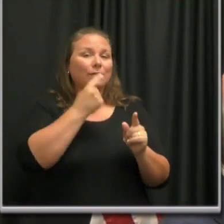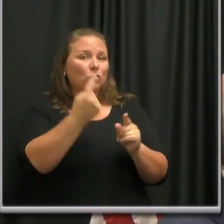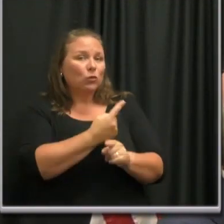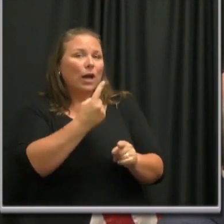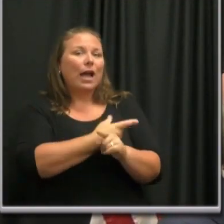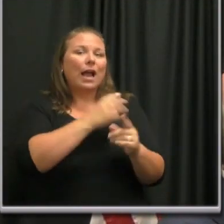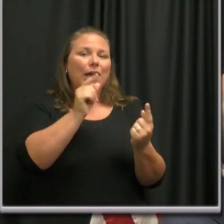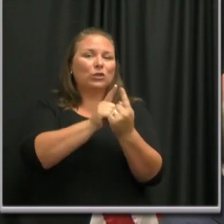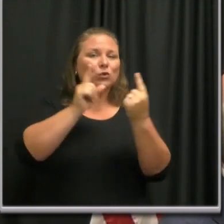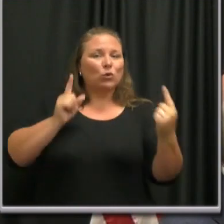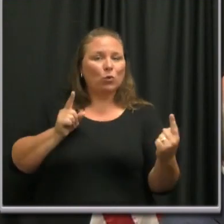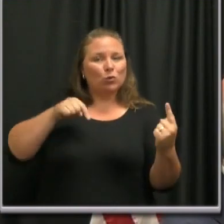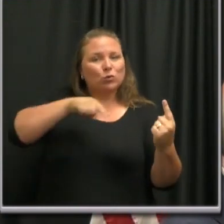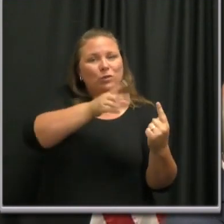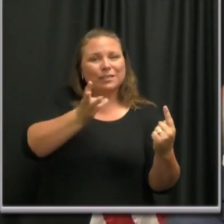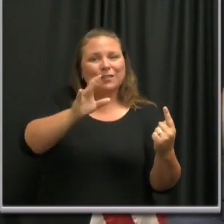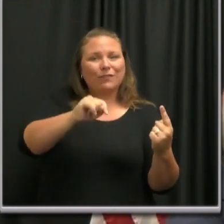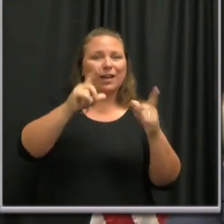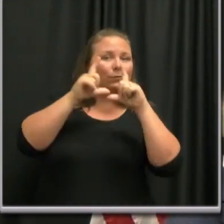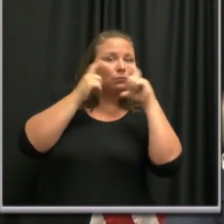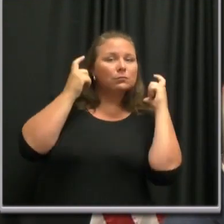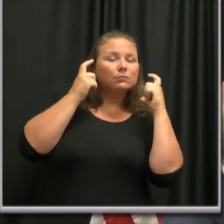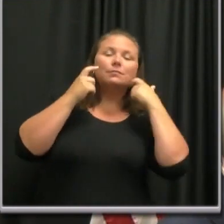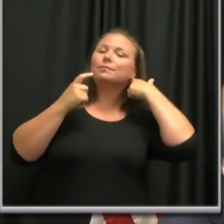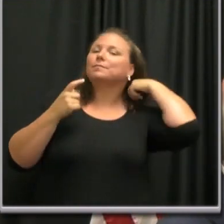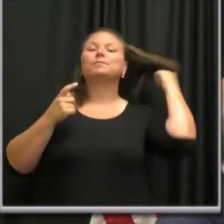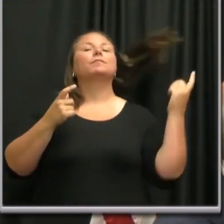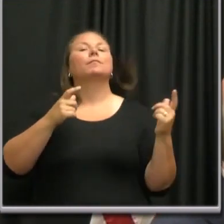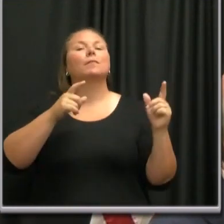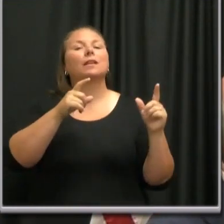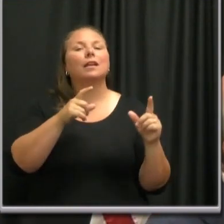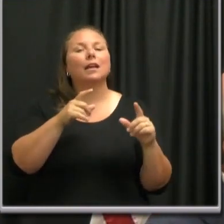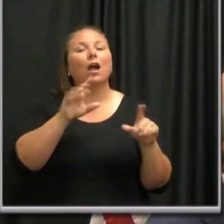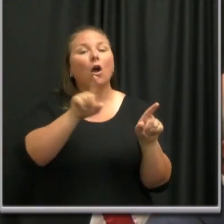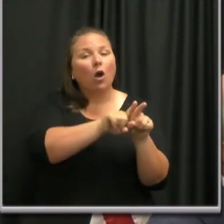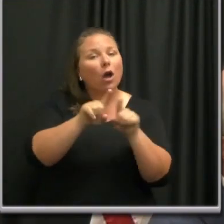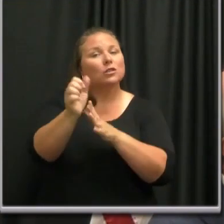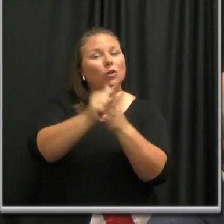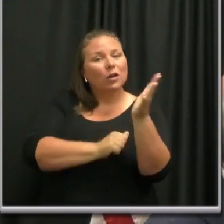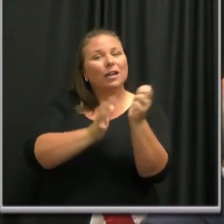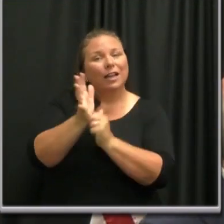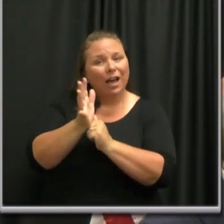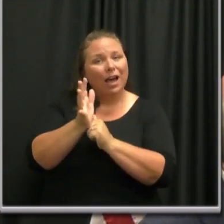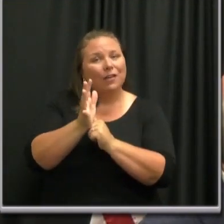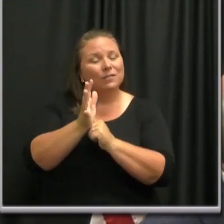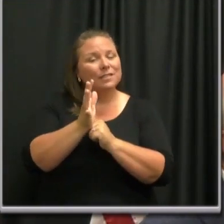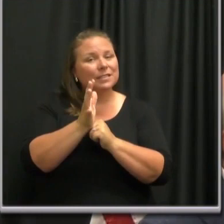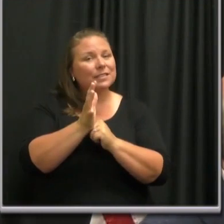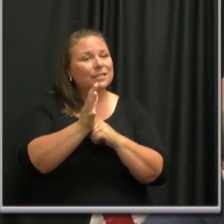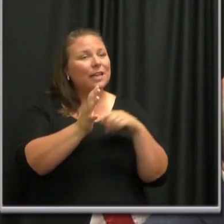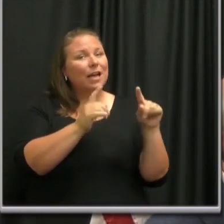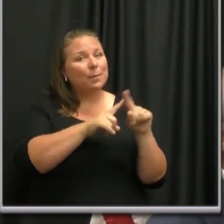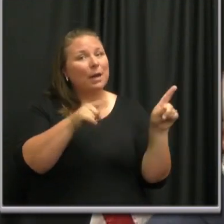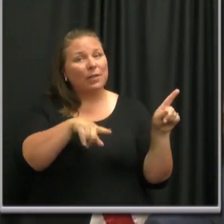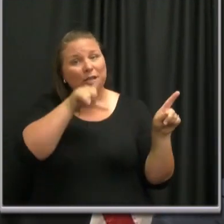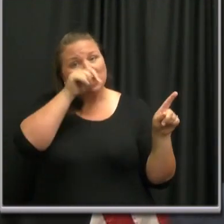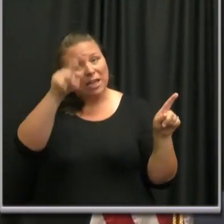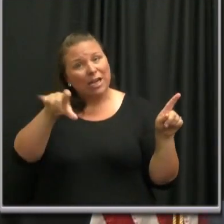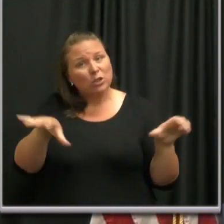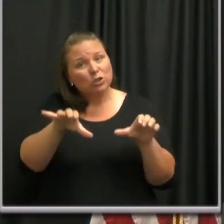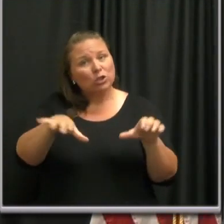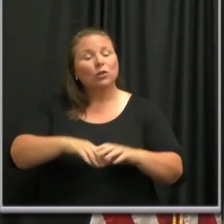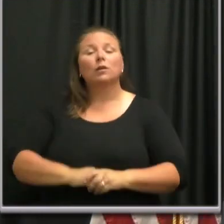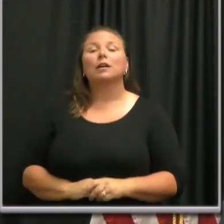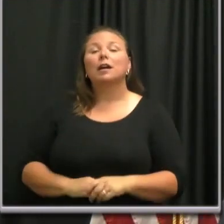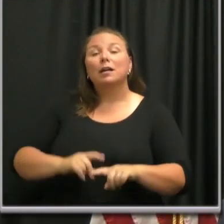and socially arrayed chicken wearing a mask, also latex gloves, which in this case apparently the chicken needed to do. But in any